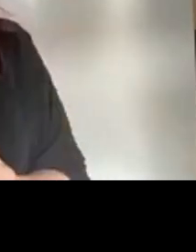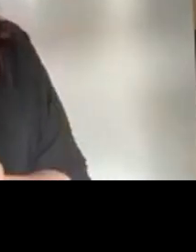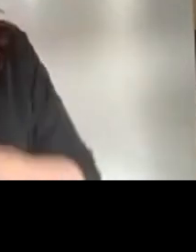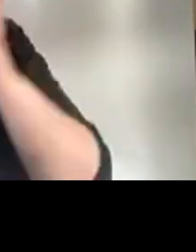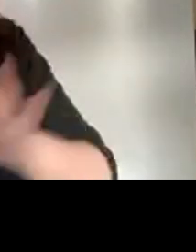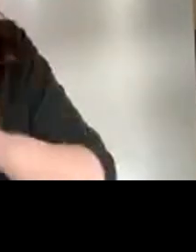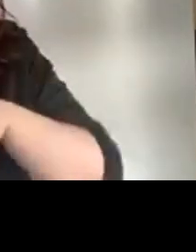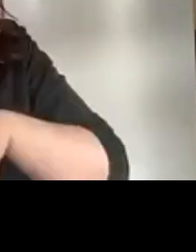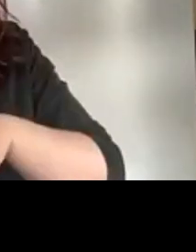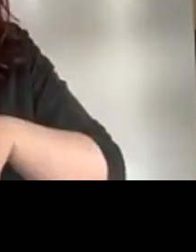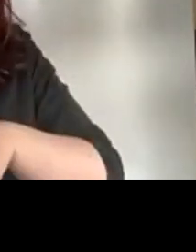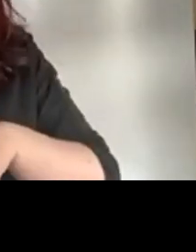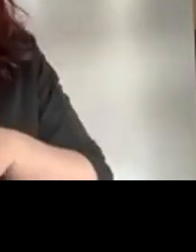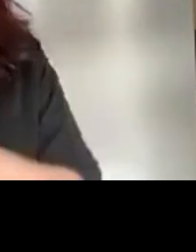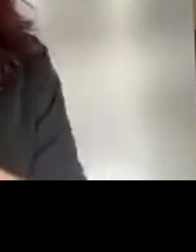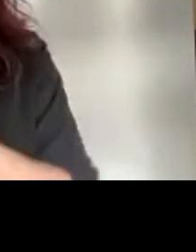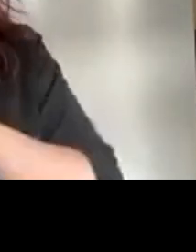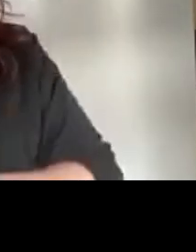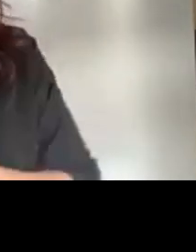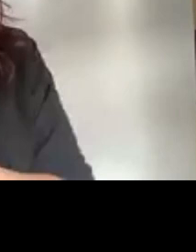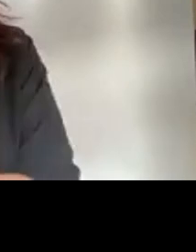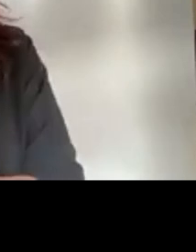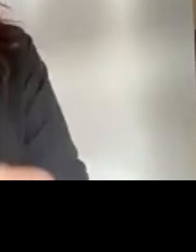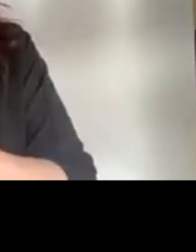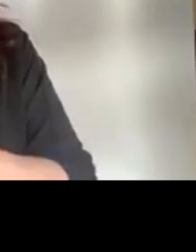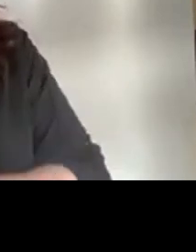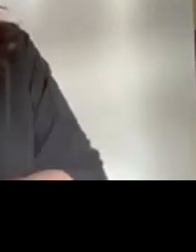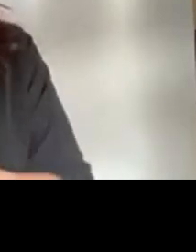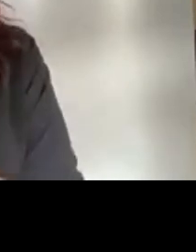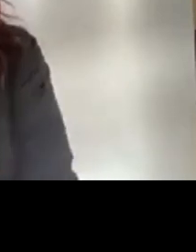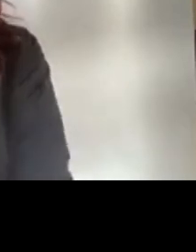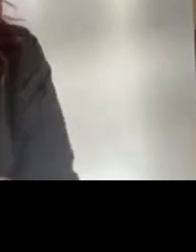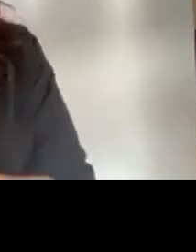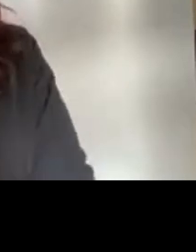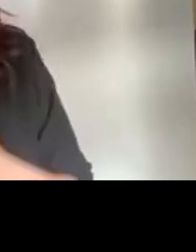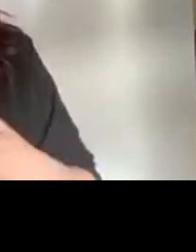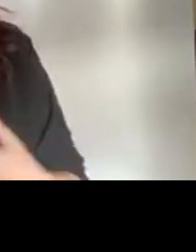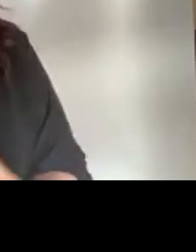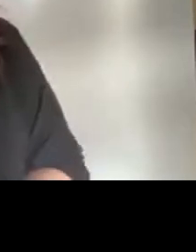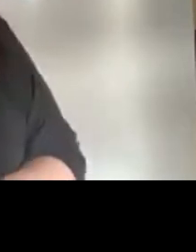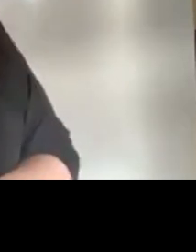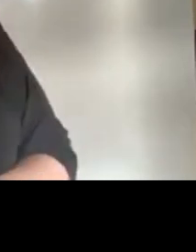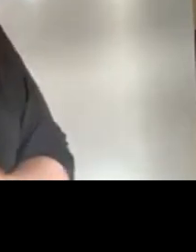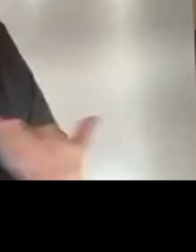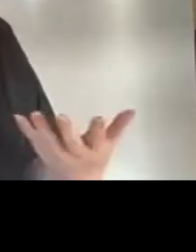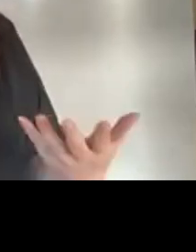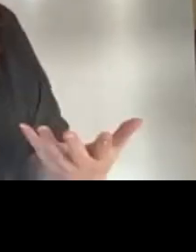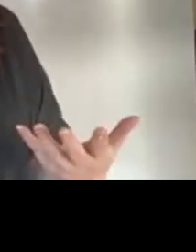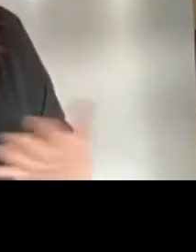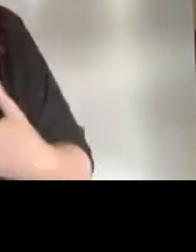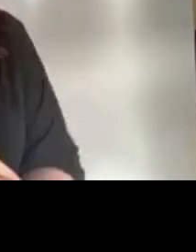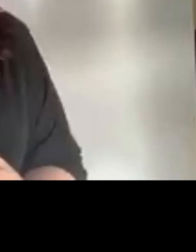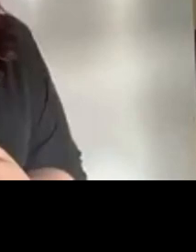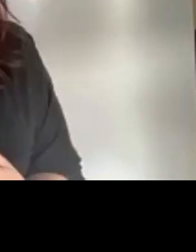question in the chat bar and we can ask ask it for you but if you would like a